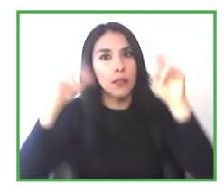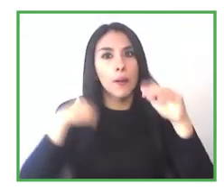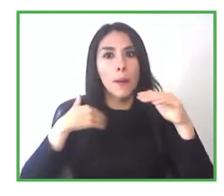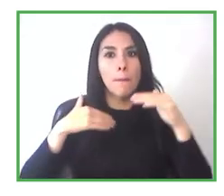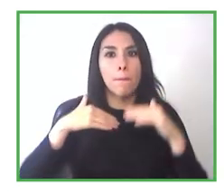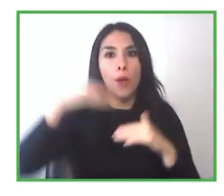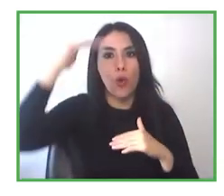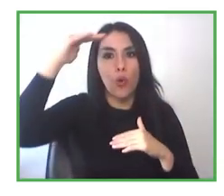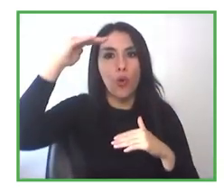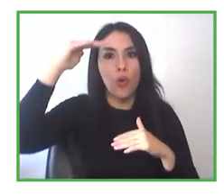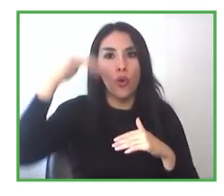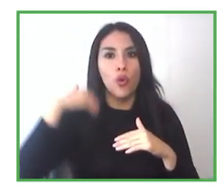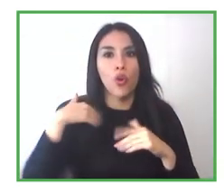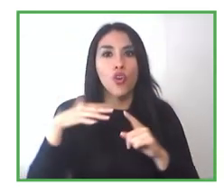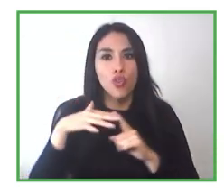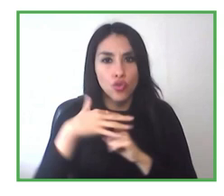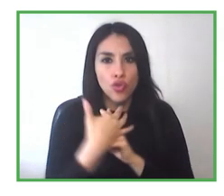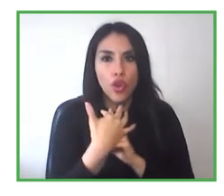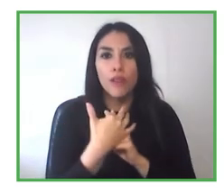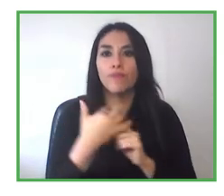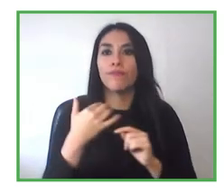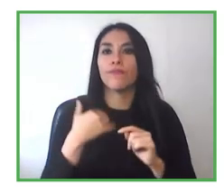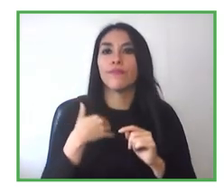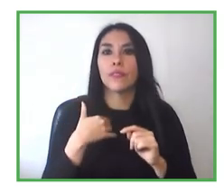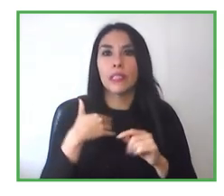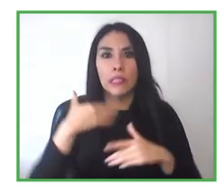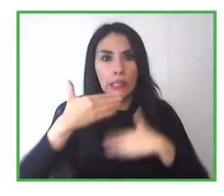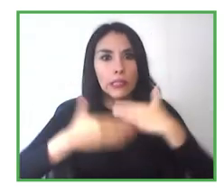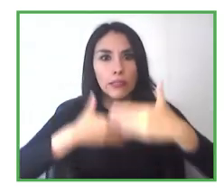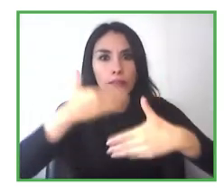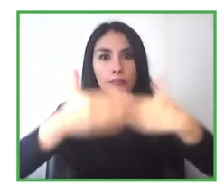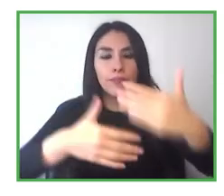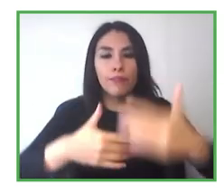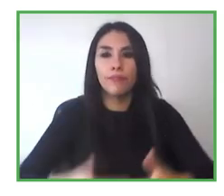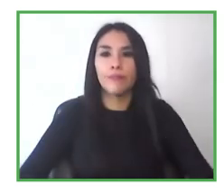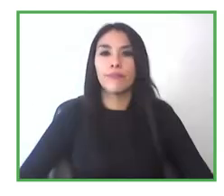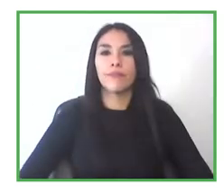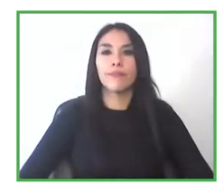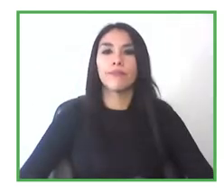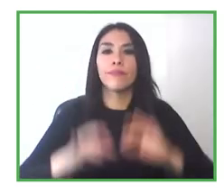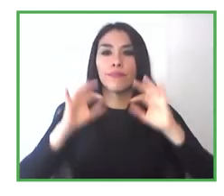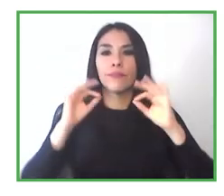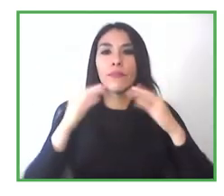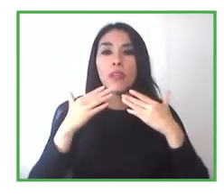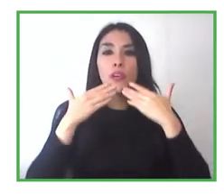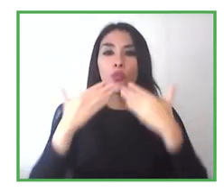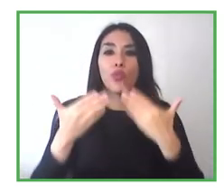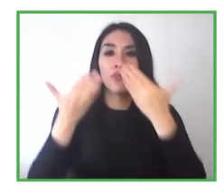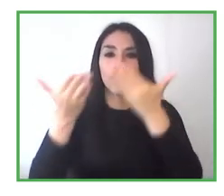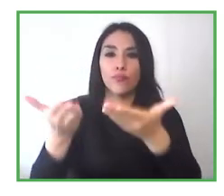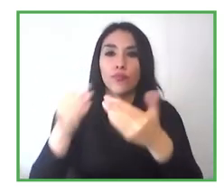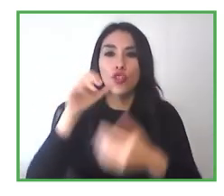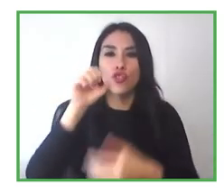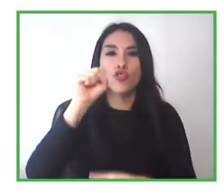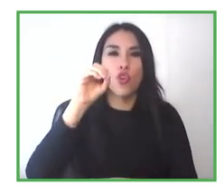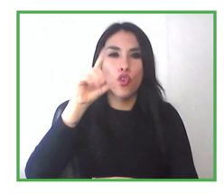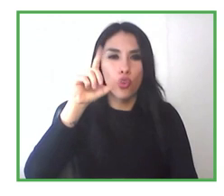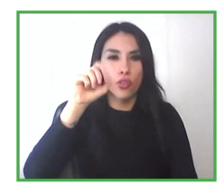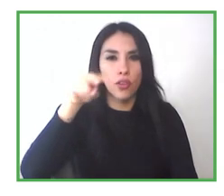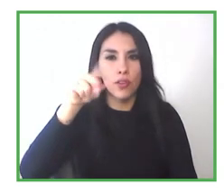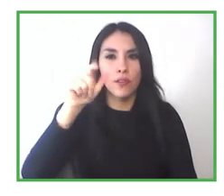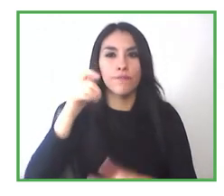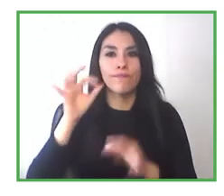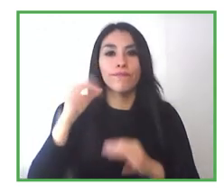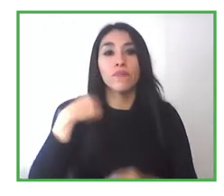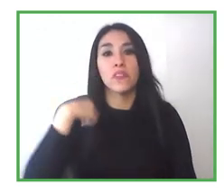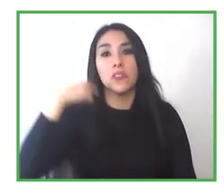than what really can be carried out before. Thank you very much, Solange. I think that the experience of